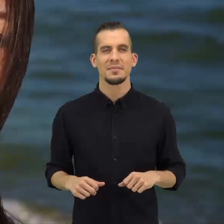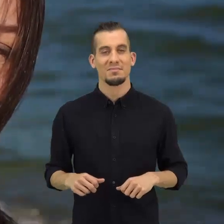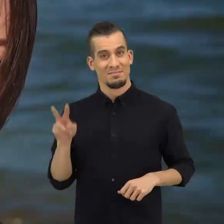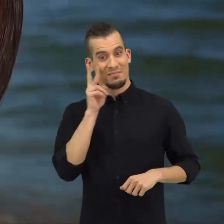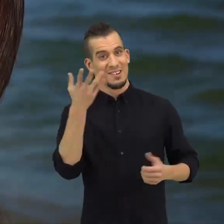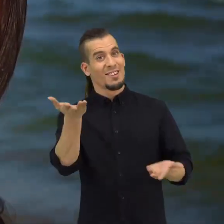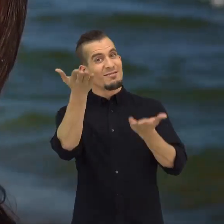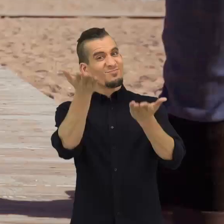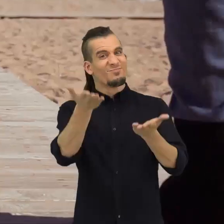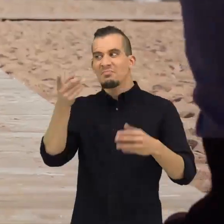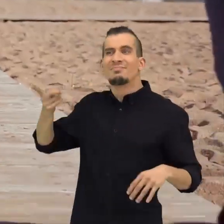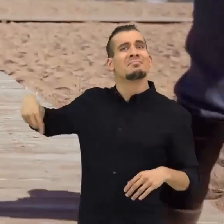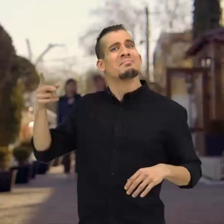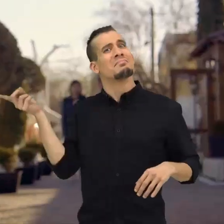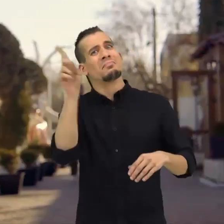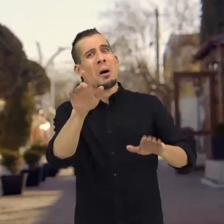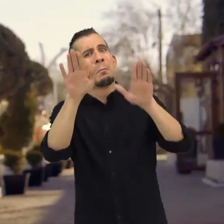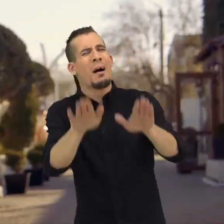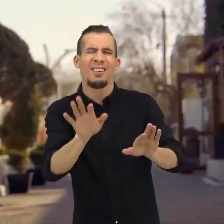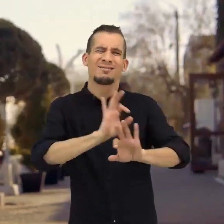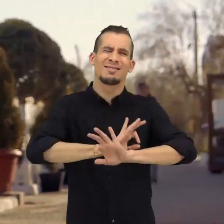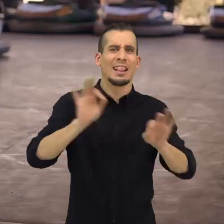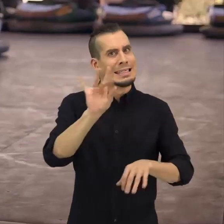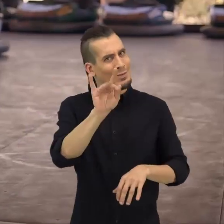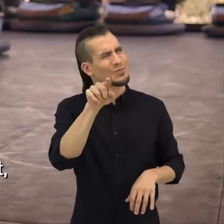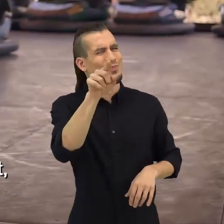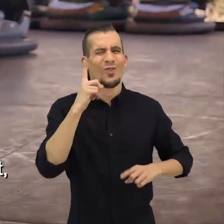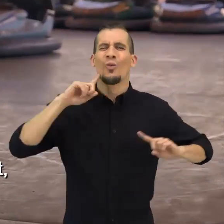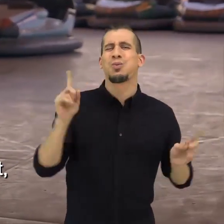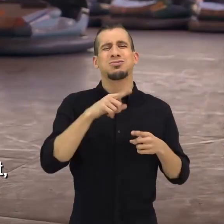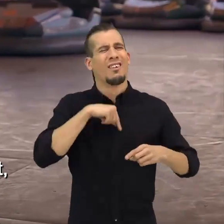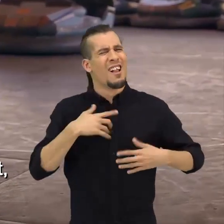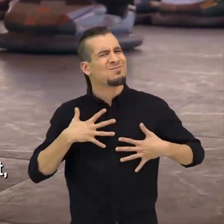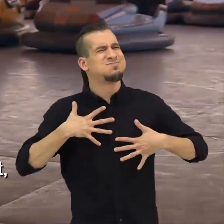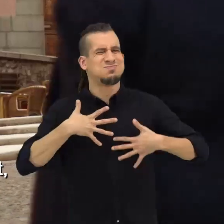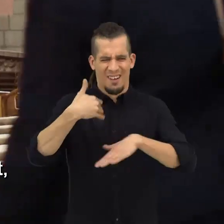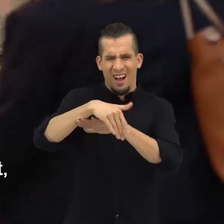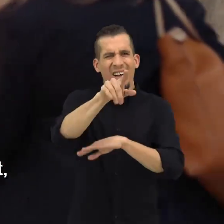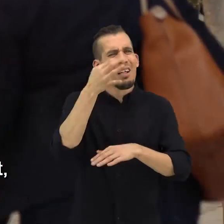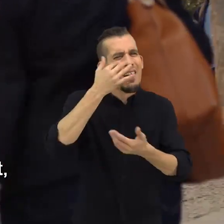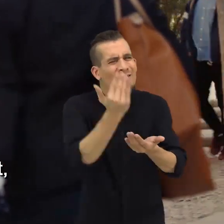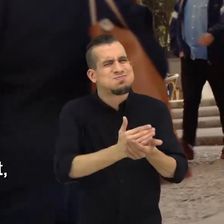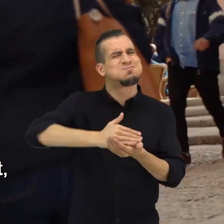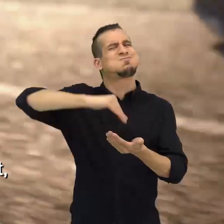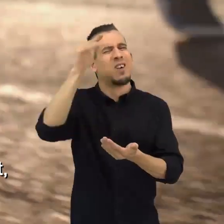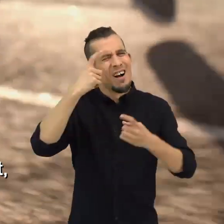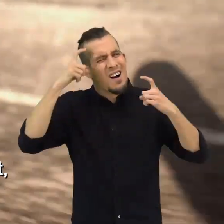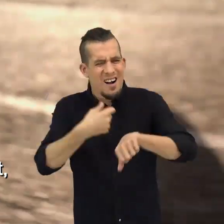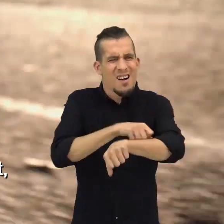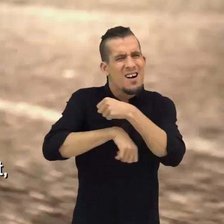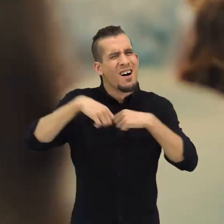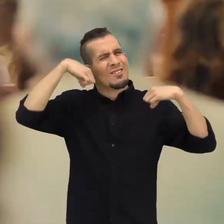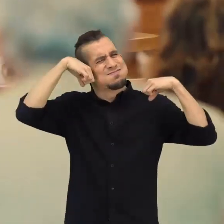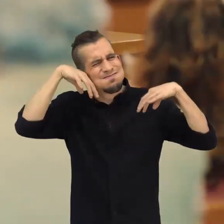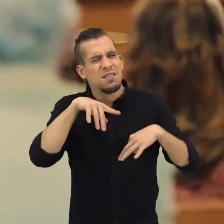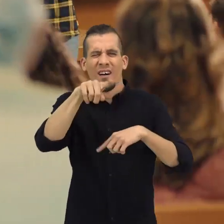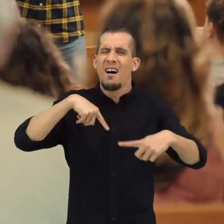Look at you. There's no stopping you. Yeah, you. You breathe music. You're the street, the sweat from sports.